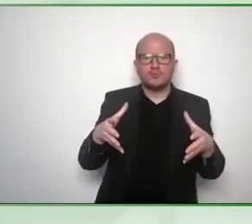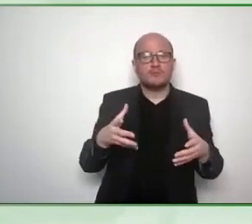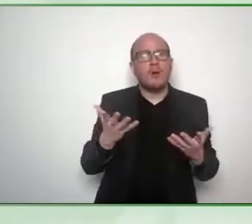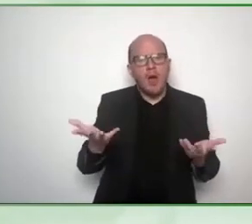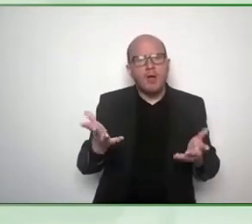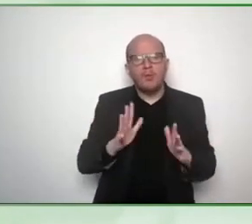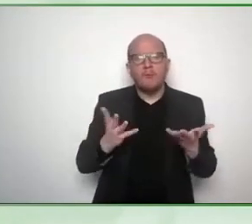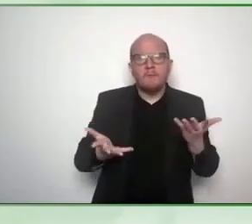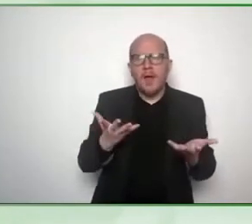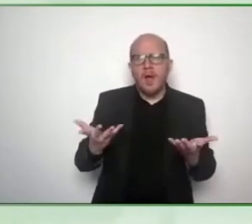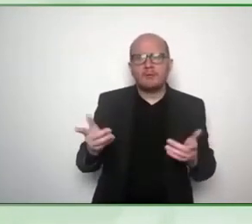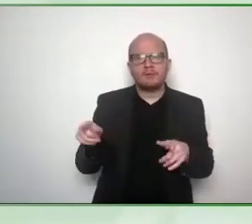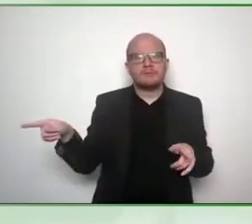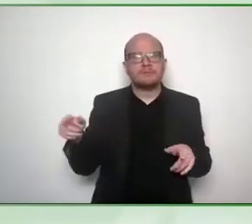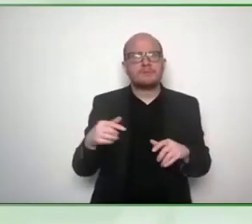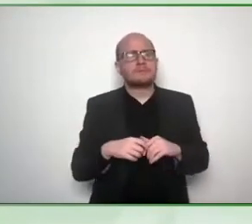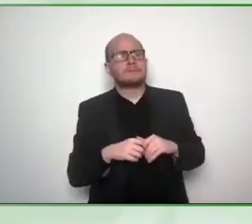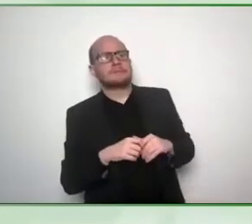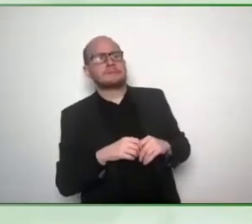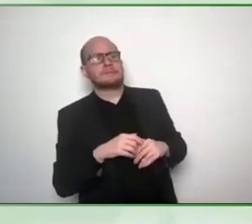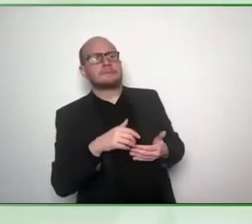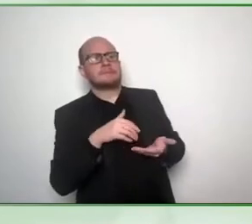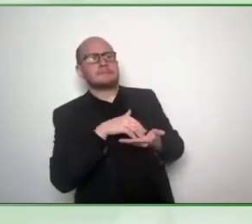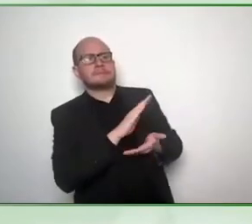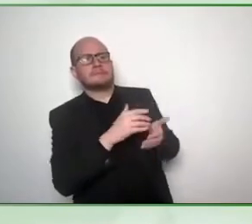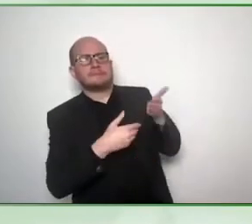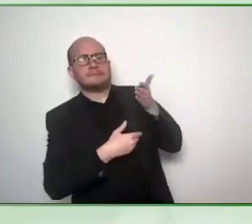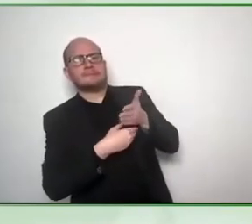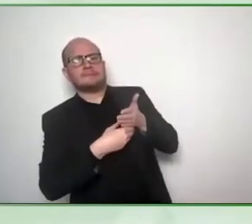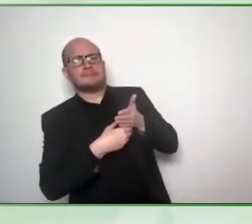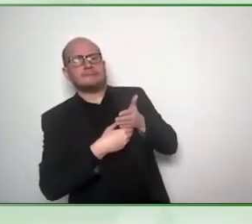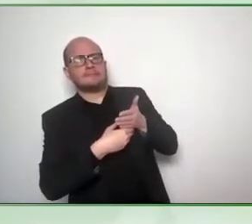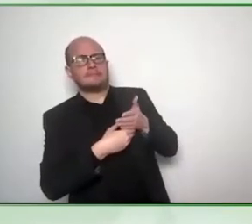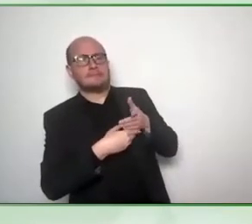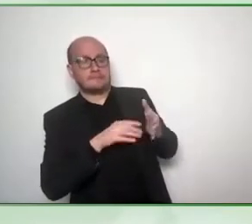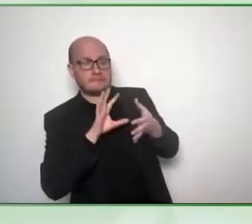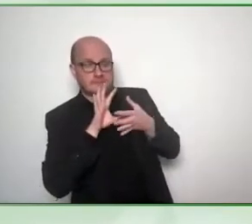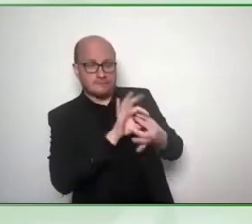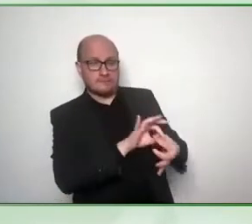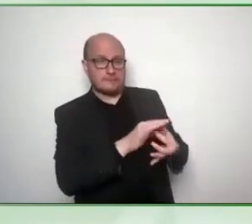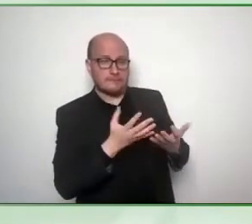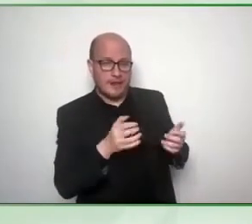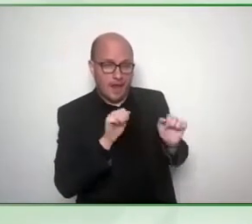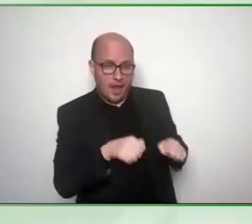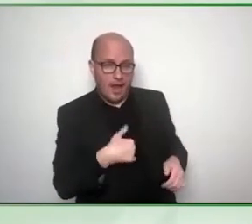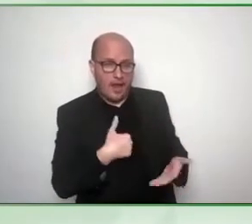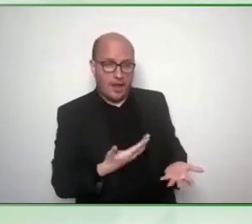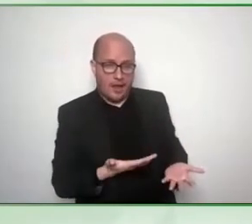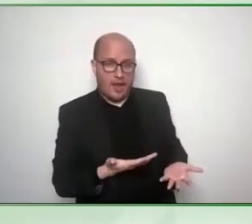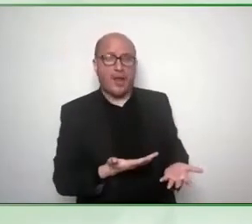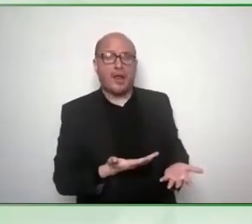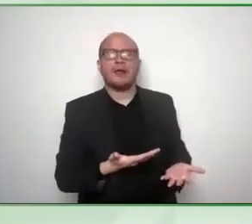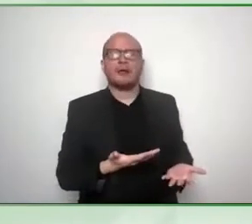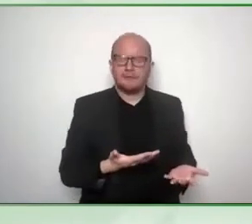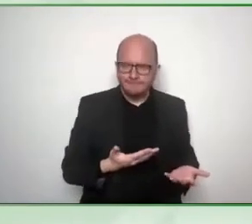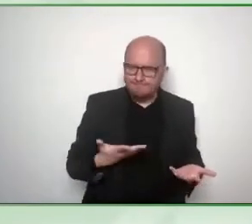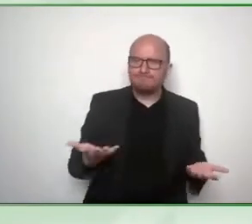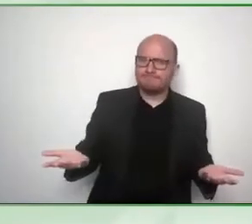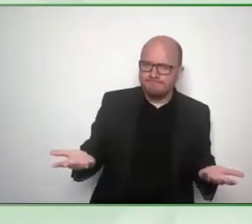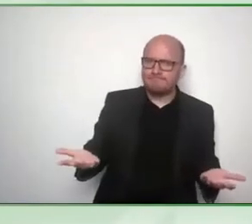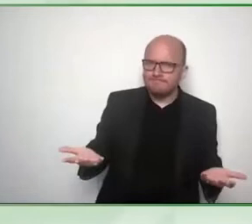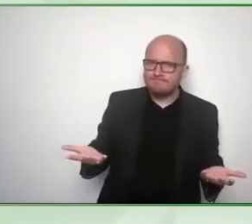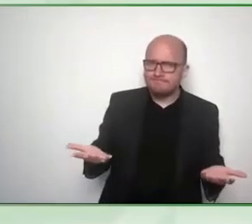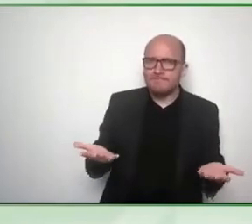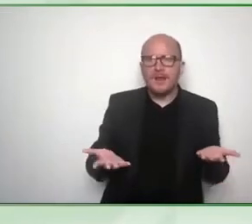so when I'm in a position where an opportunity comes my way and I have to say no or not yet